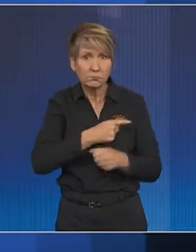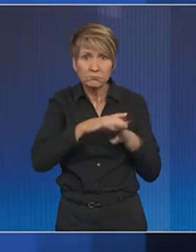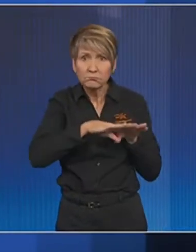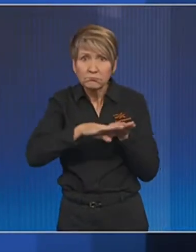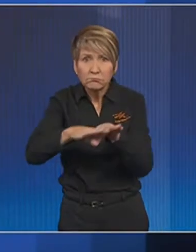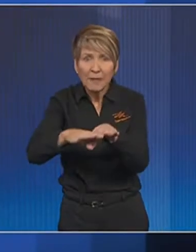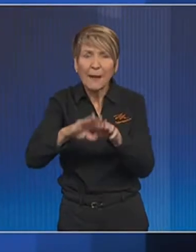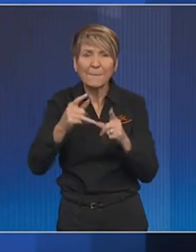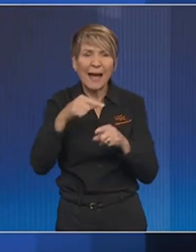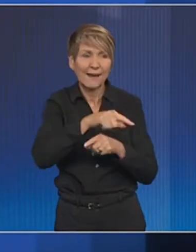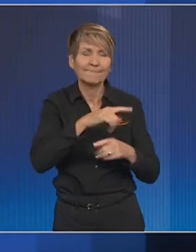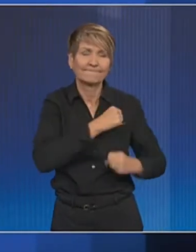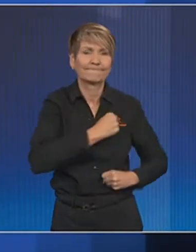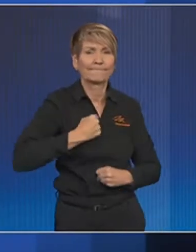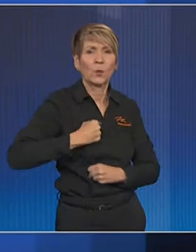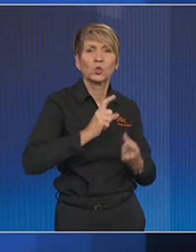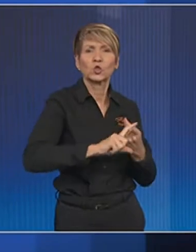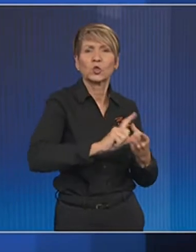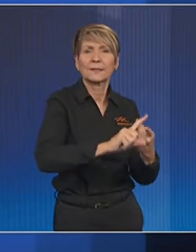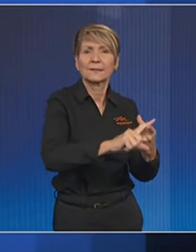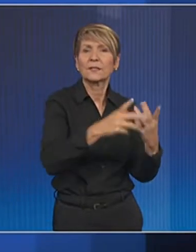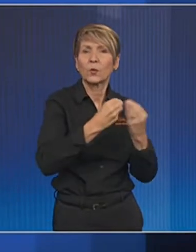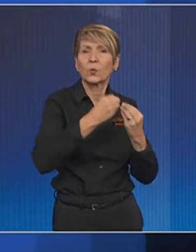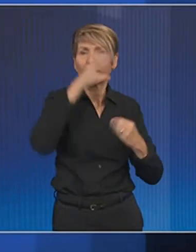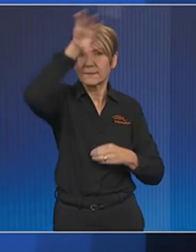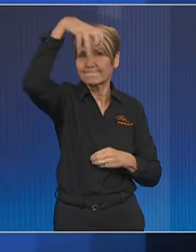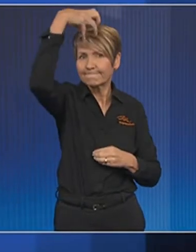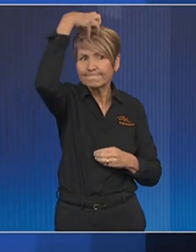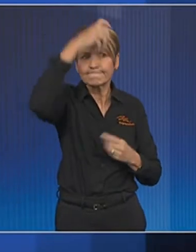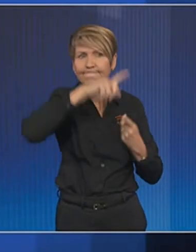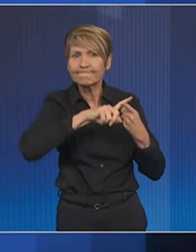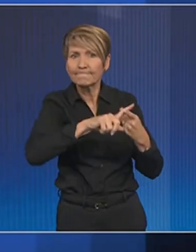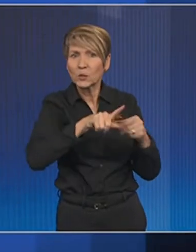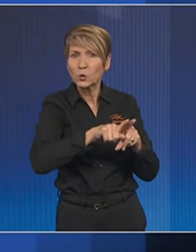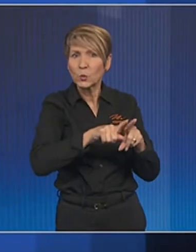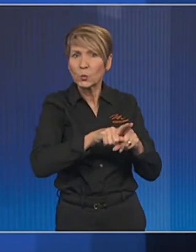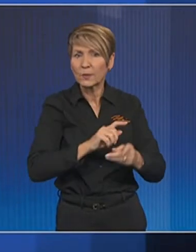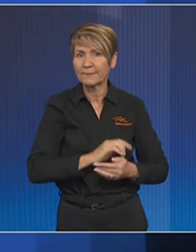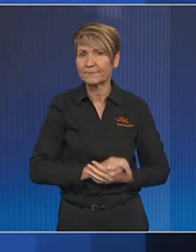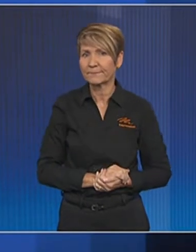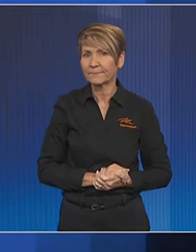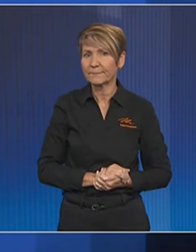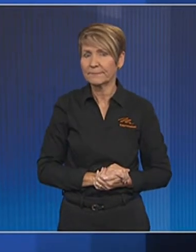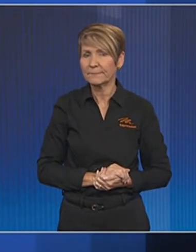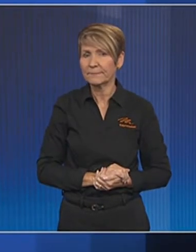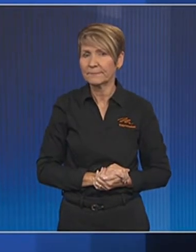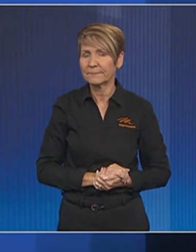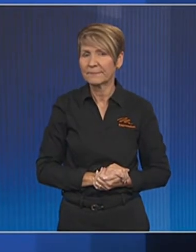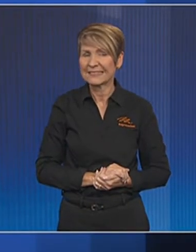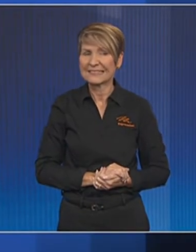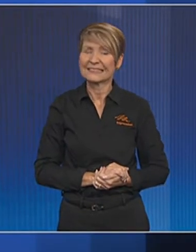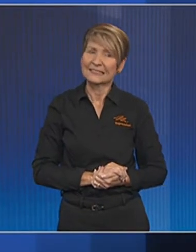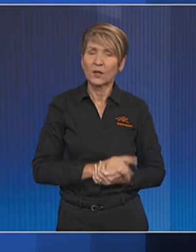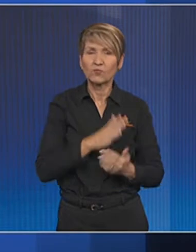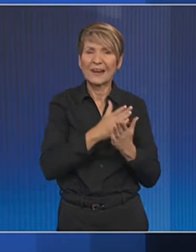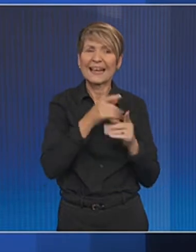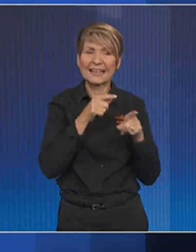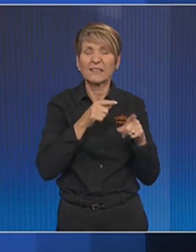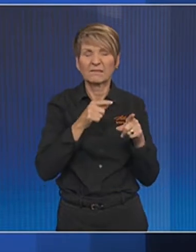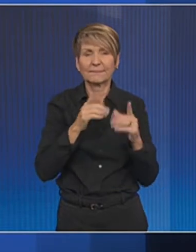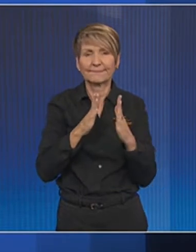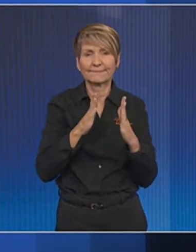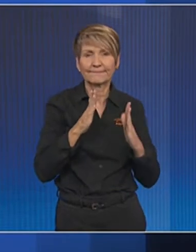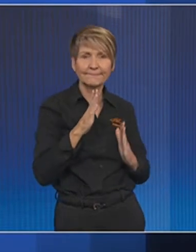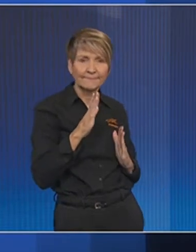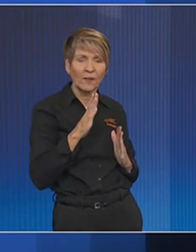the military and the monarchy. Mr Prayuth is currently running a distant third in the polls, though, behind pro-democracy